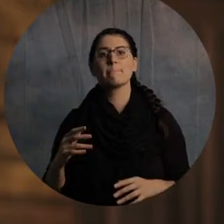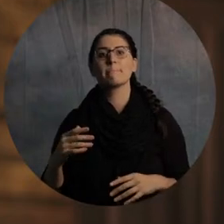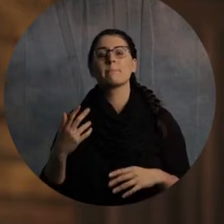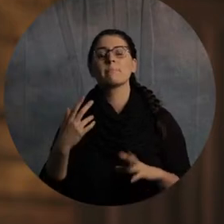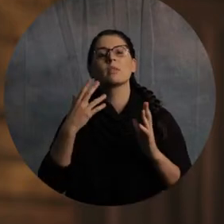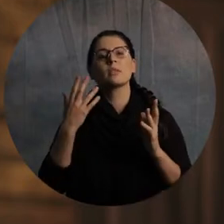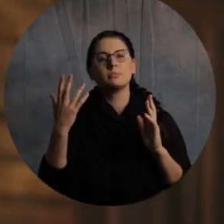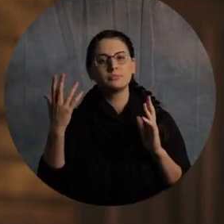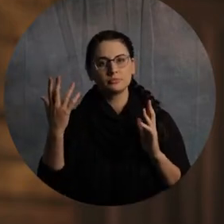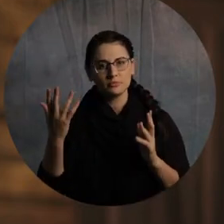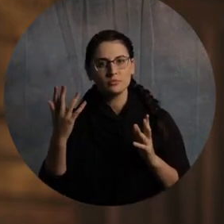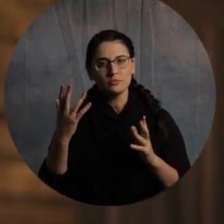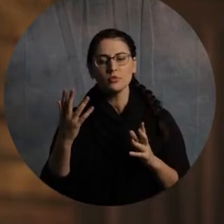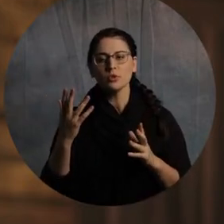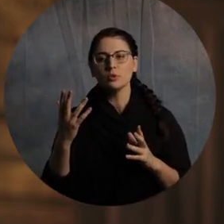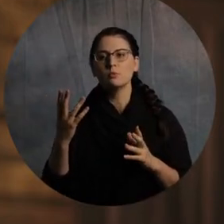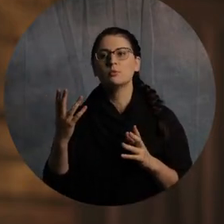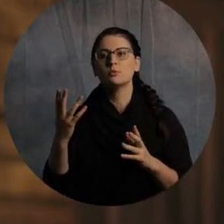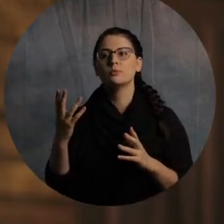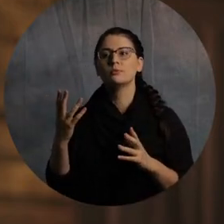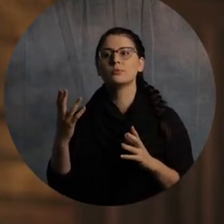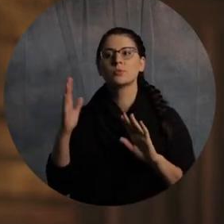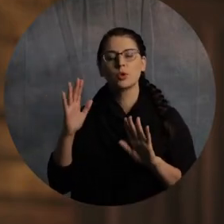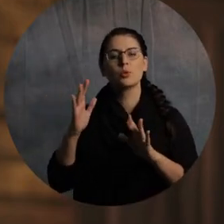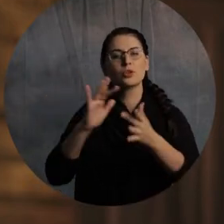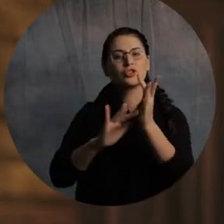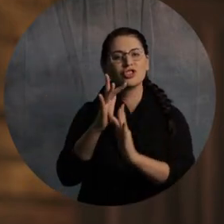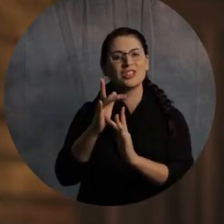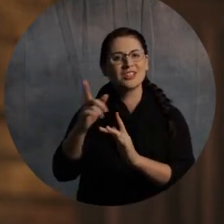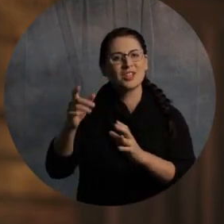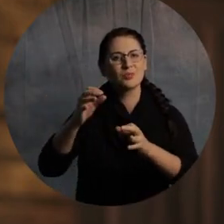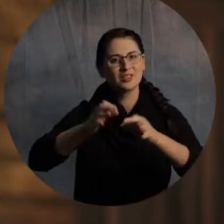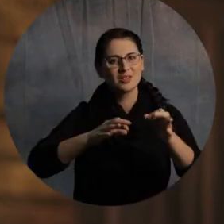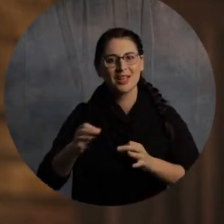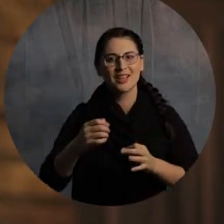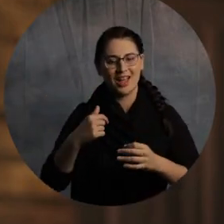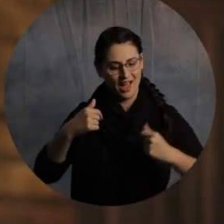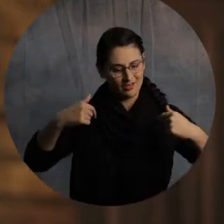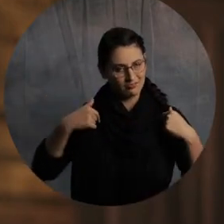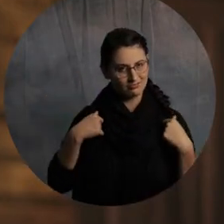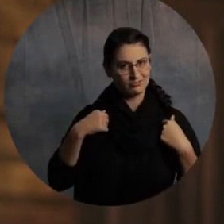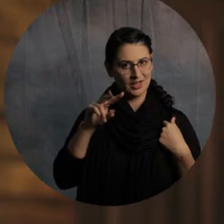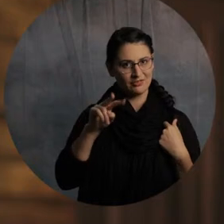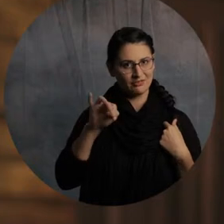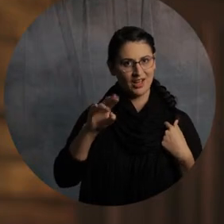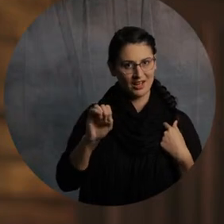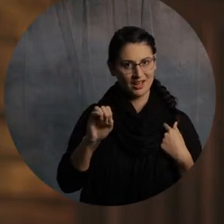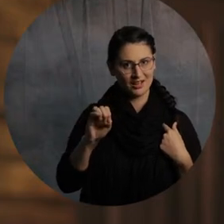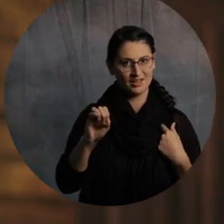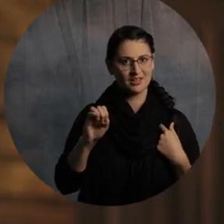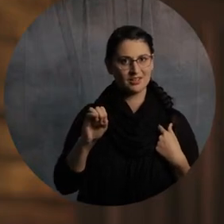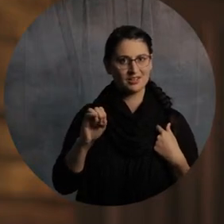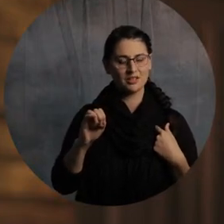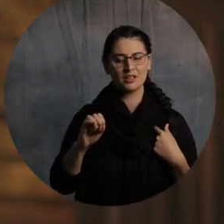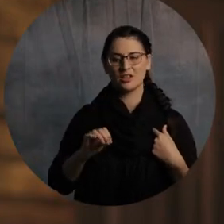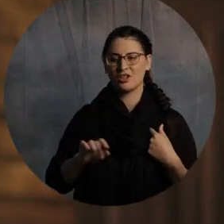That he's the vine and we're the branch. But you never look at a plant and go, there's a vine and there's a branch.